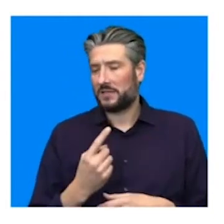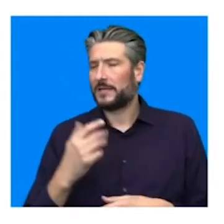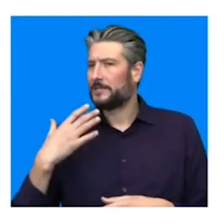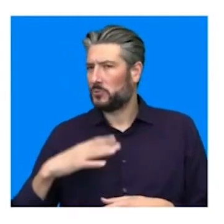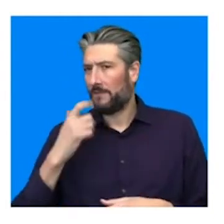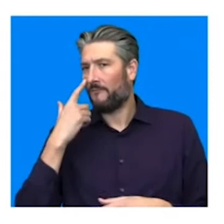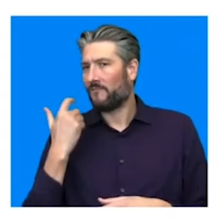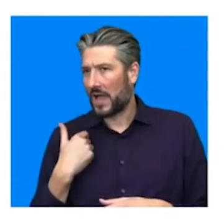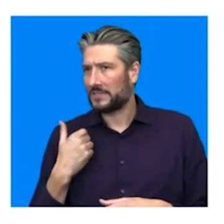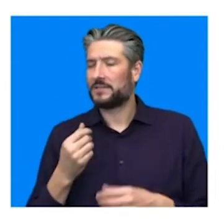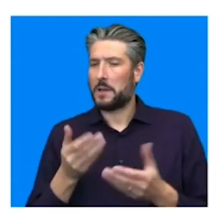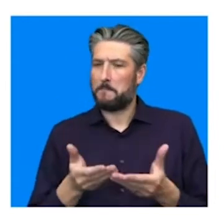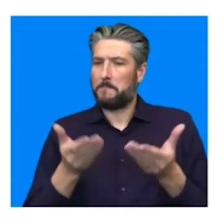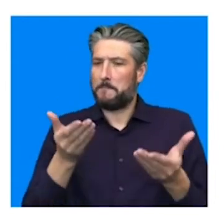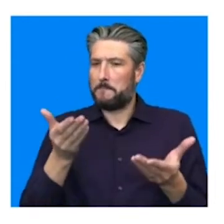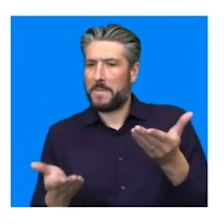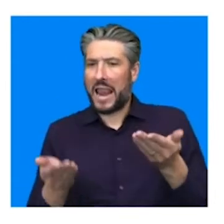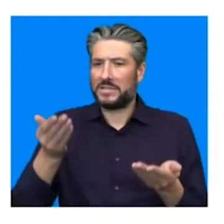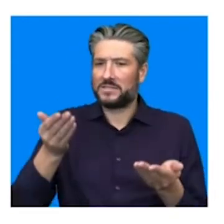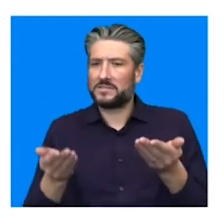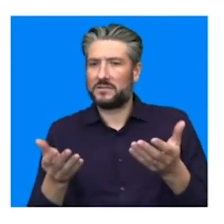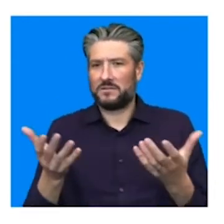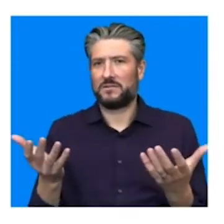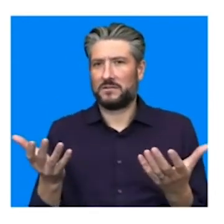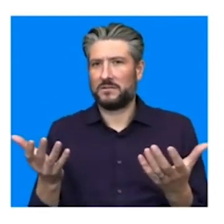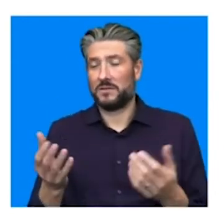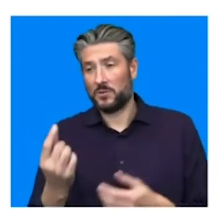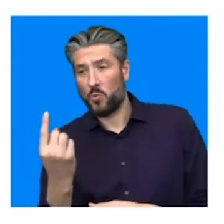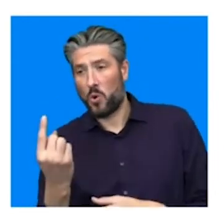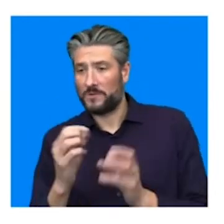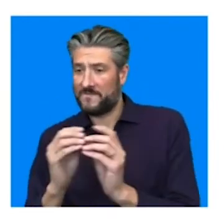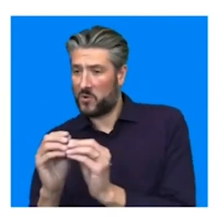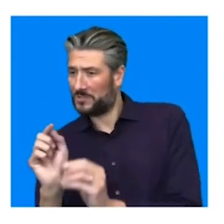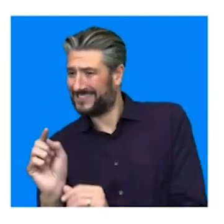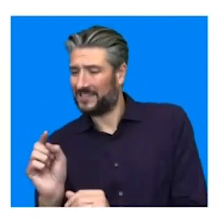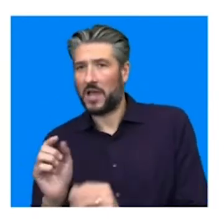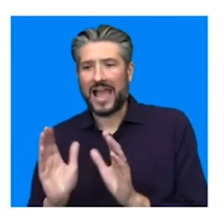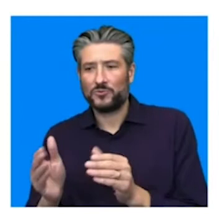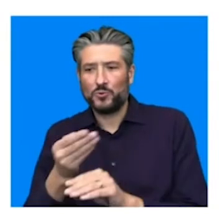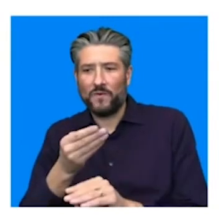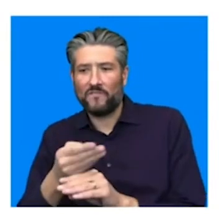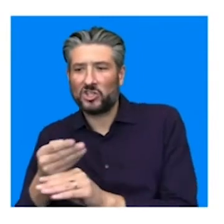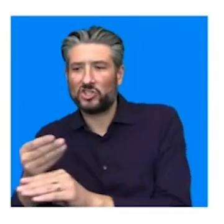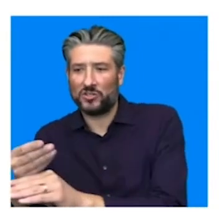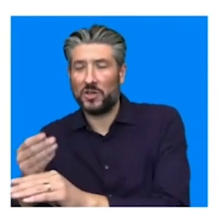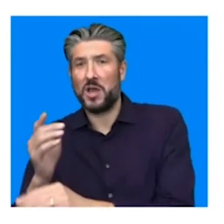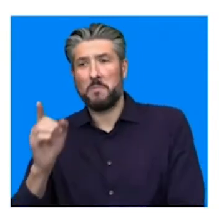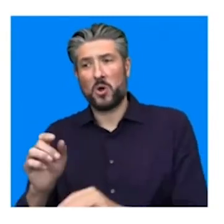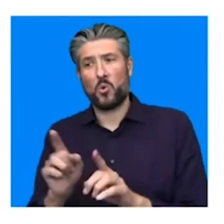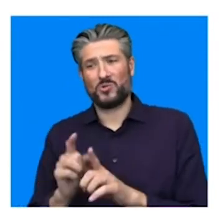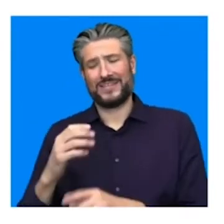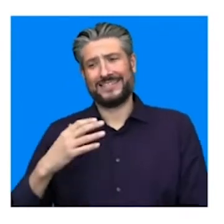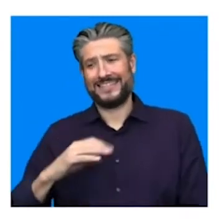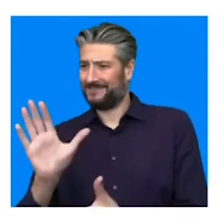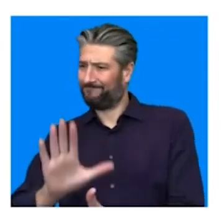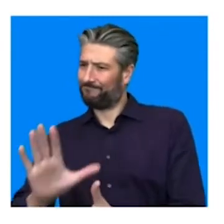struck, you know, because wreath had to function, but it also had to feel like the BBC. You know, we had to, the BBC